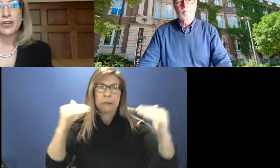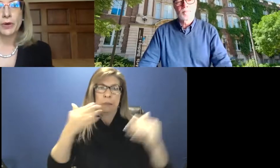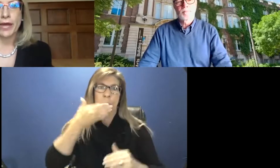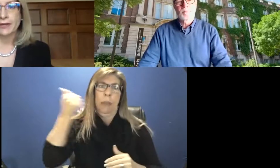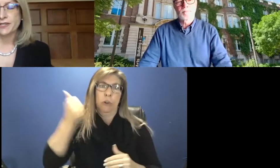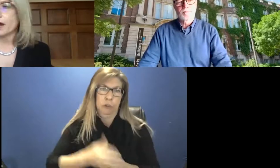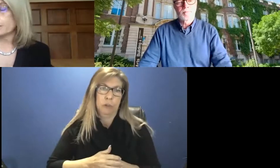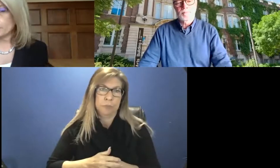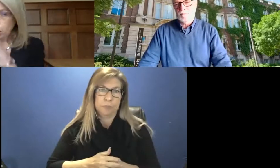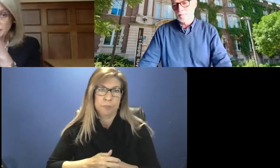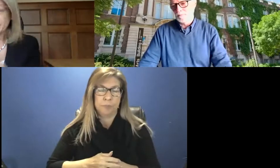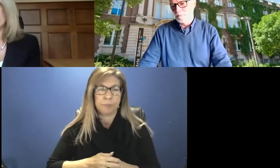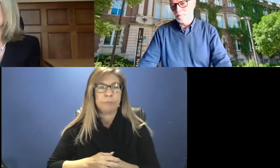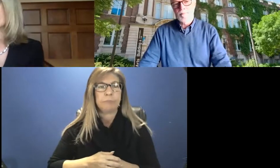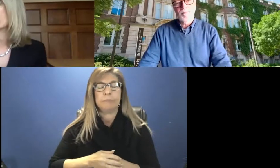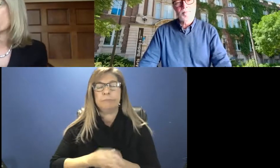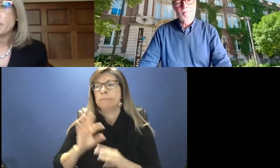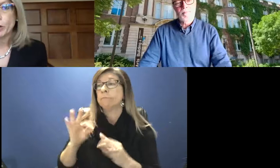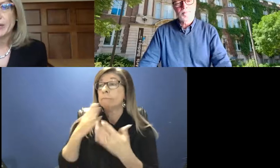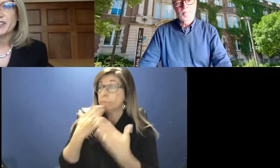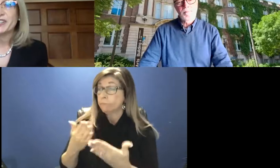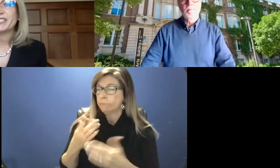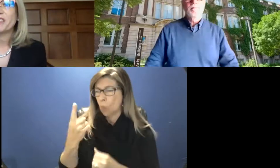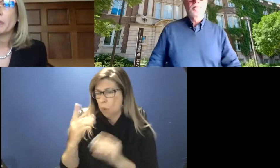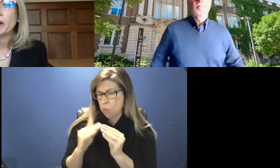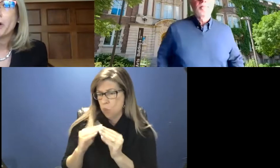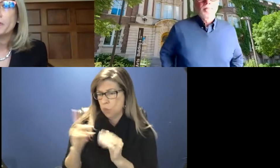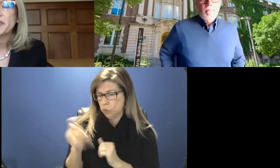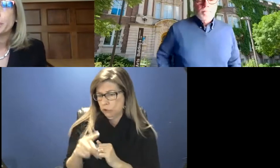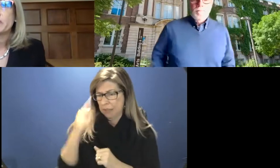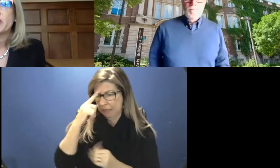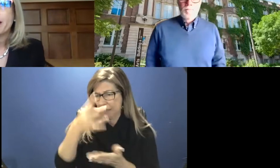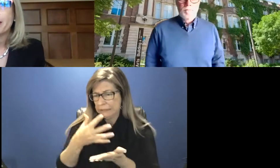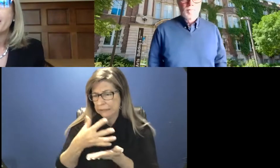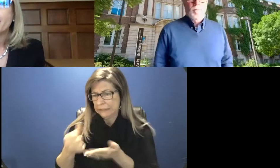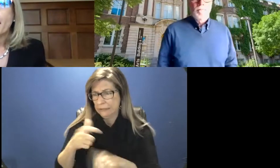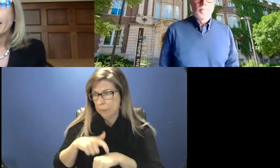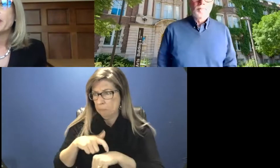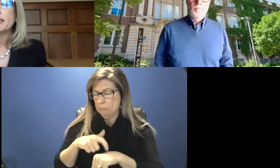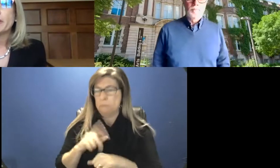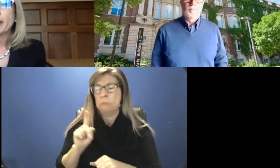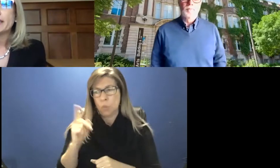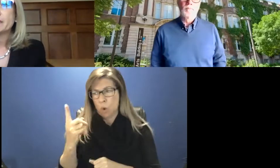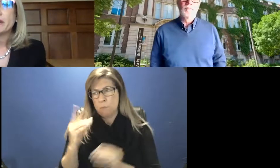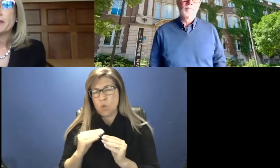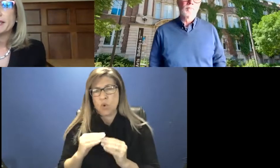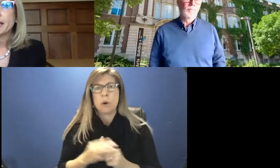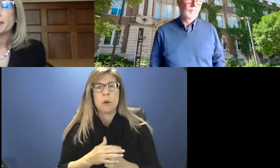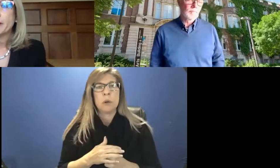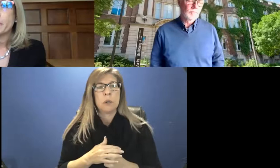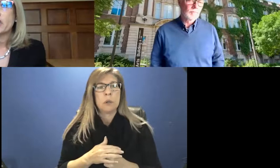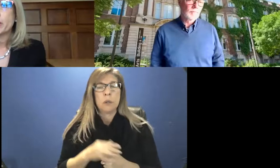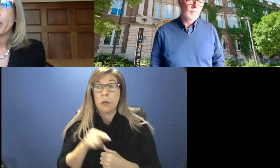Thanks, Joe. And I will, excuse me, we'll ask one more question. Cause I think we are almost out of time and this is one that hasn't been